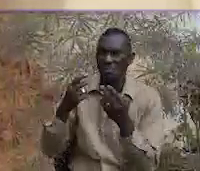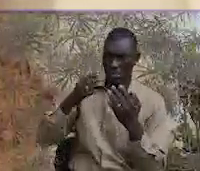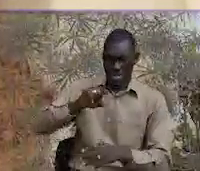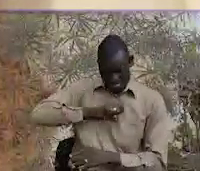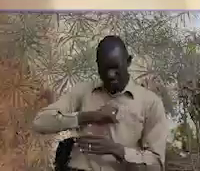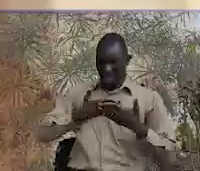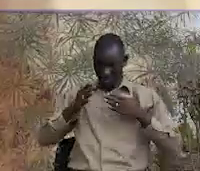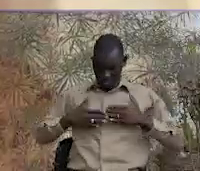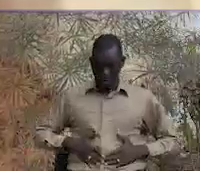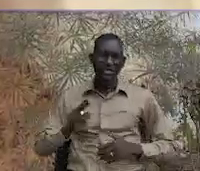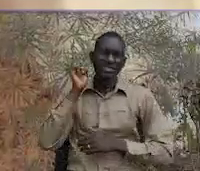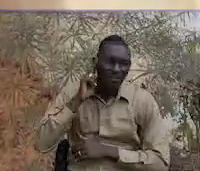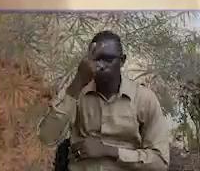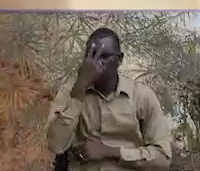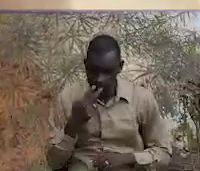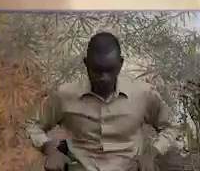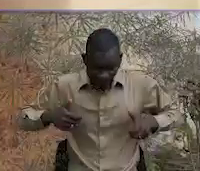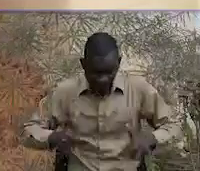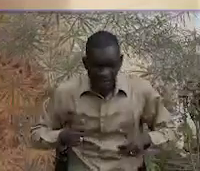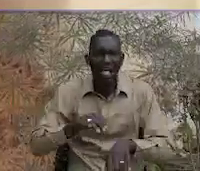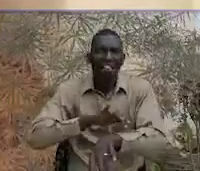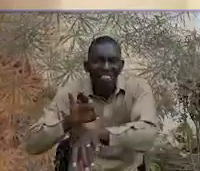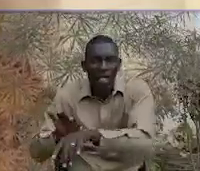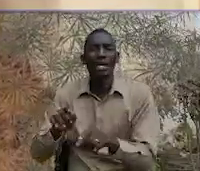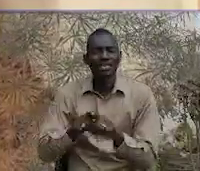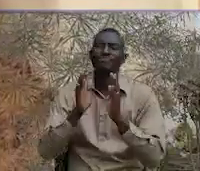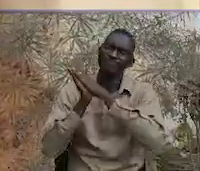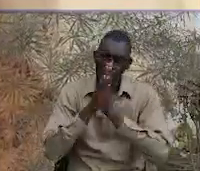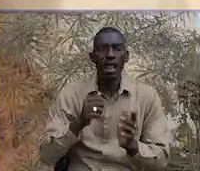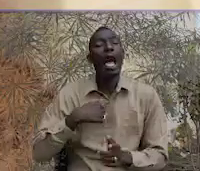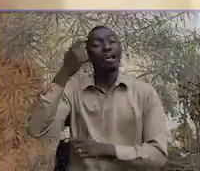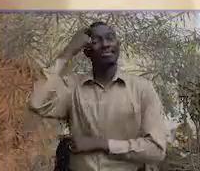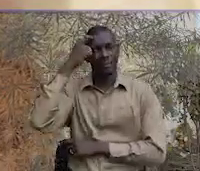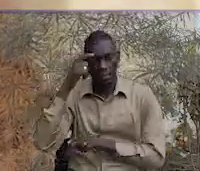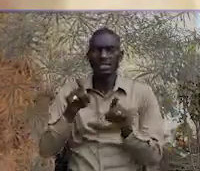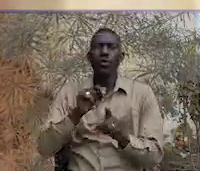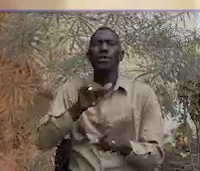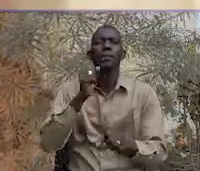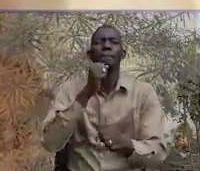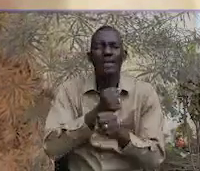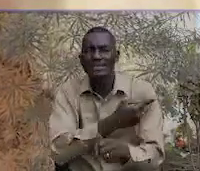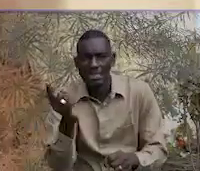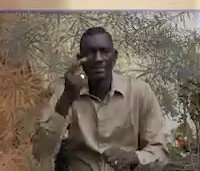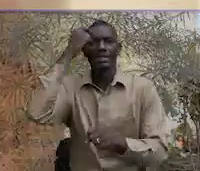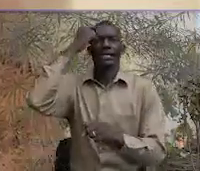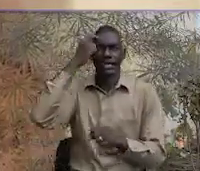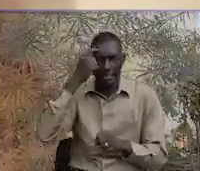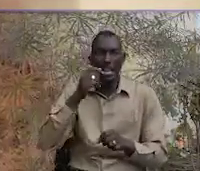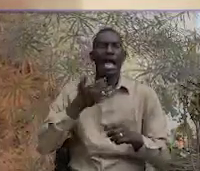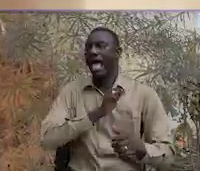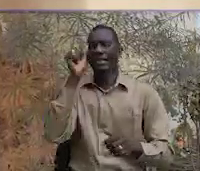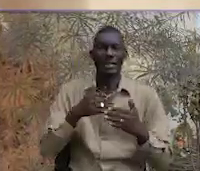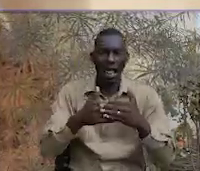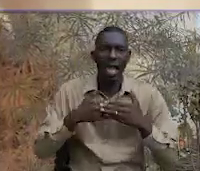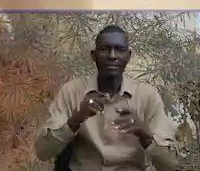-called disability they possess is not purchased, but rather a challenge, I vehemently suggest, which makes them think